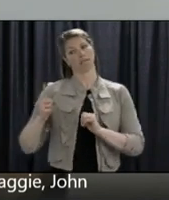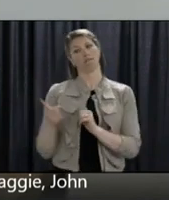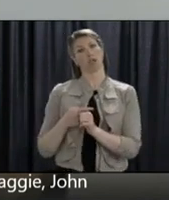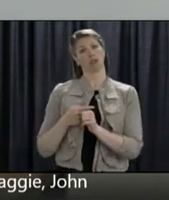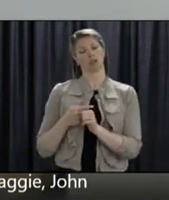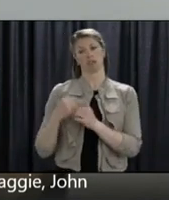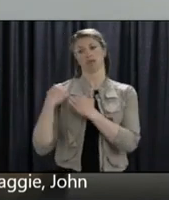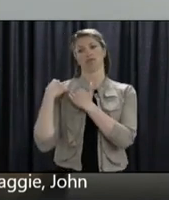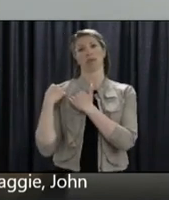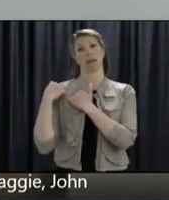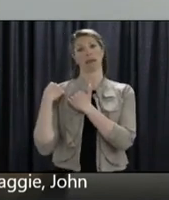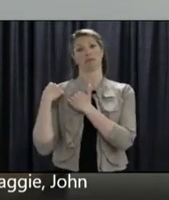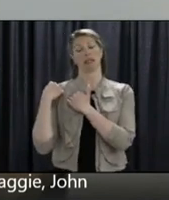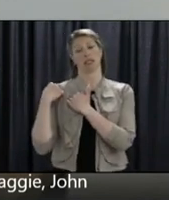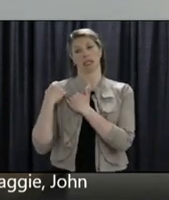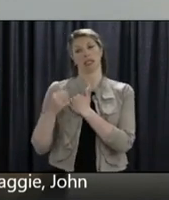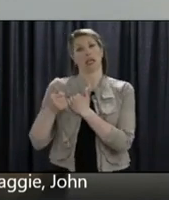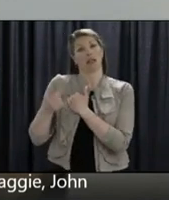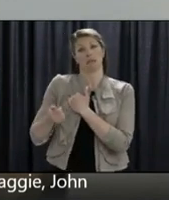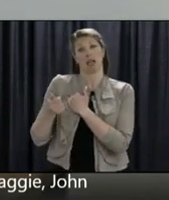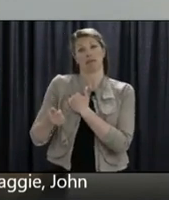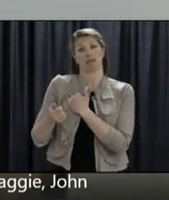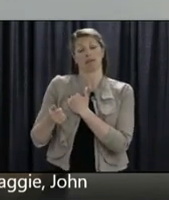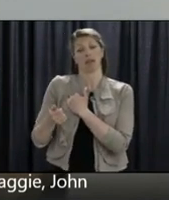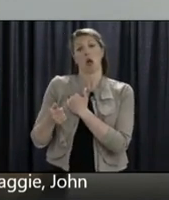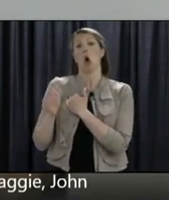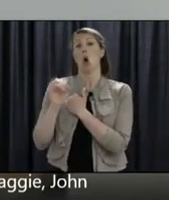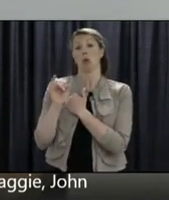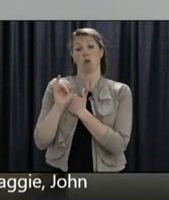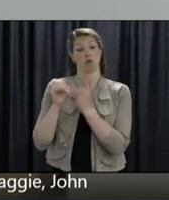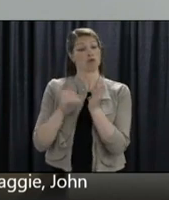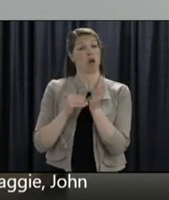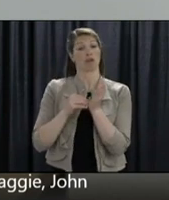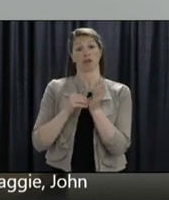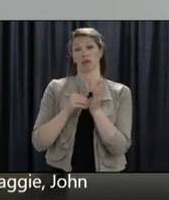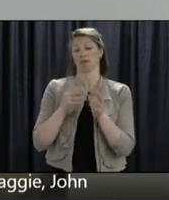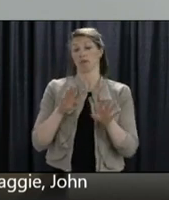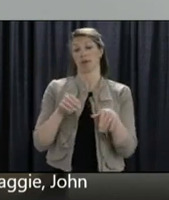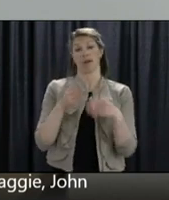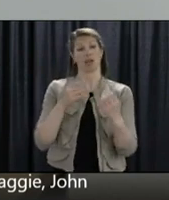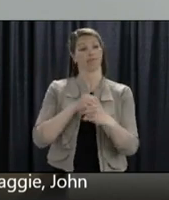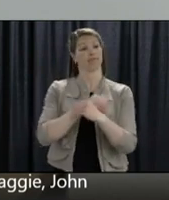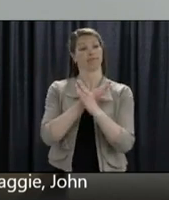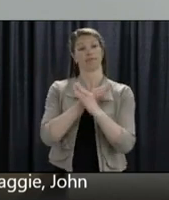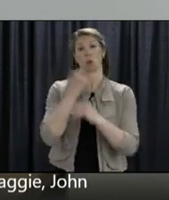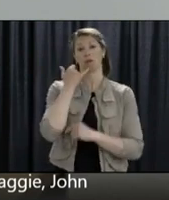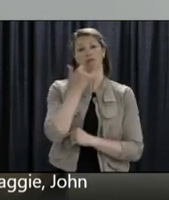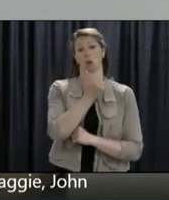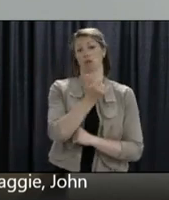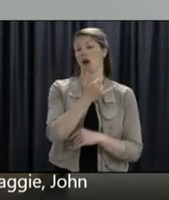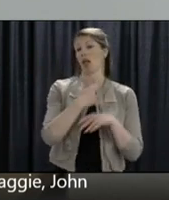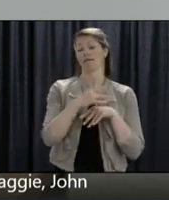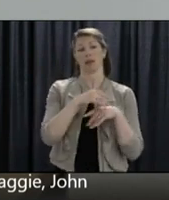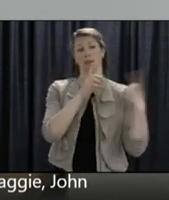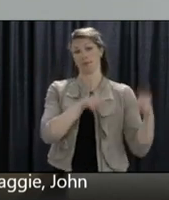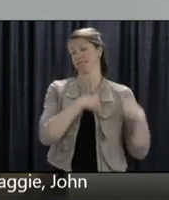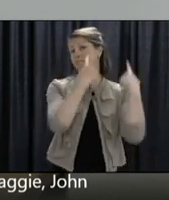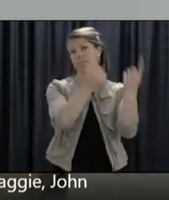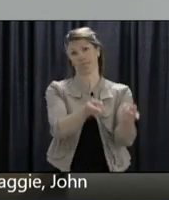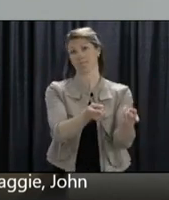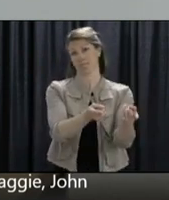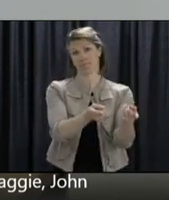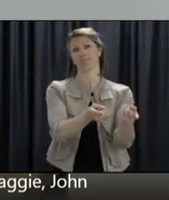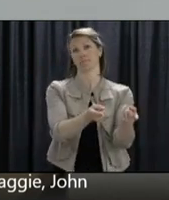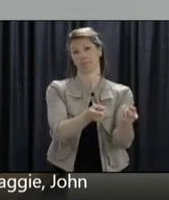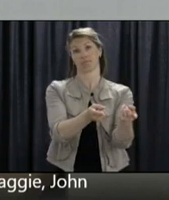test was never denied, never unavailable. It was always there, literally no more than a phone call away. So that